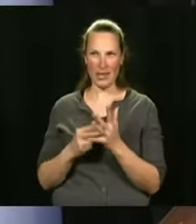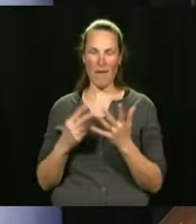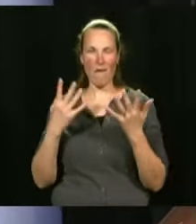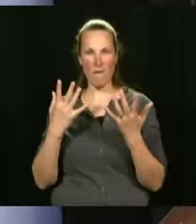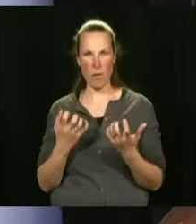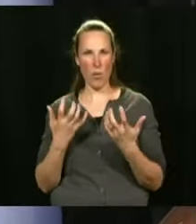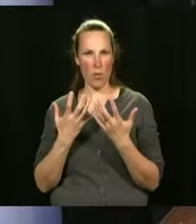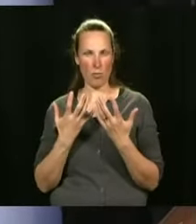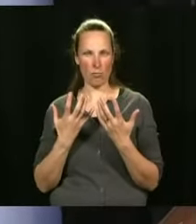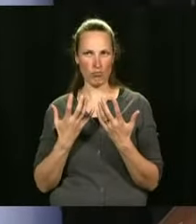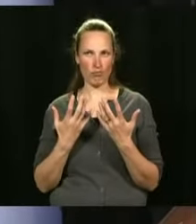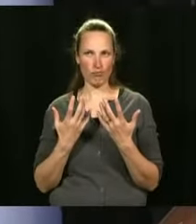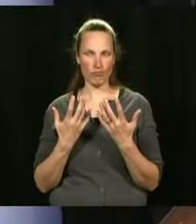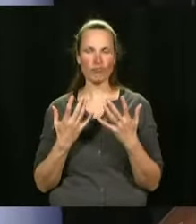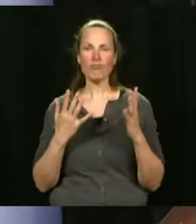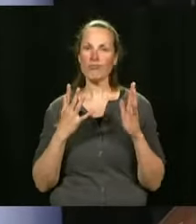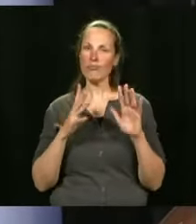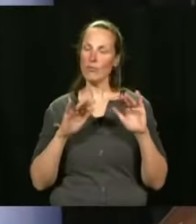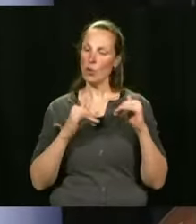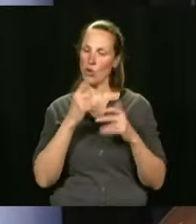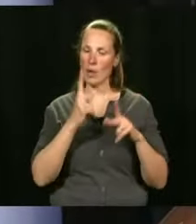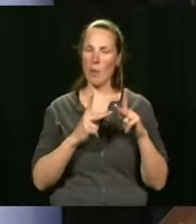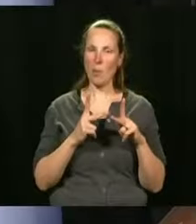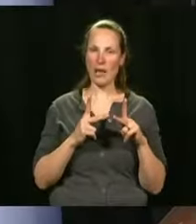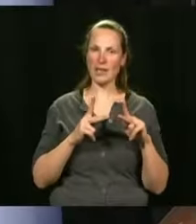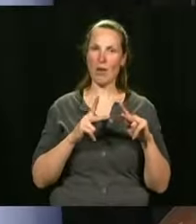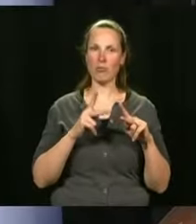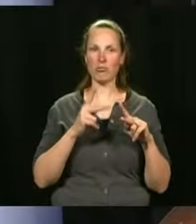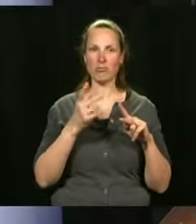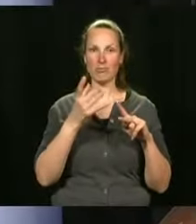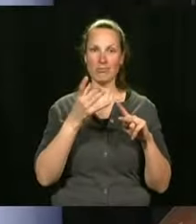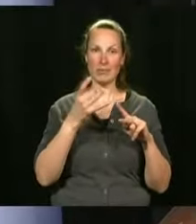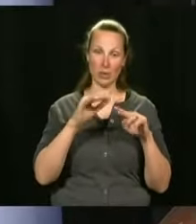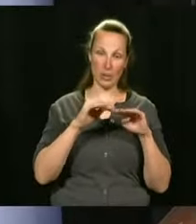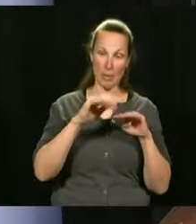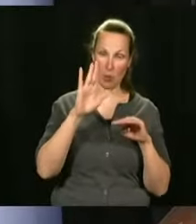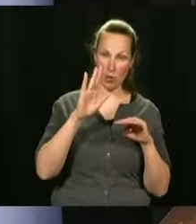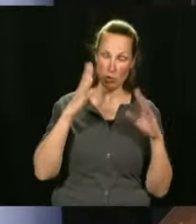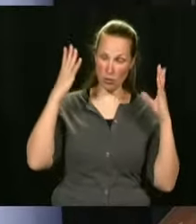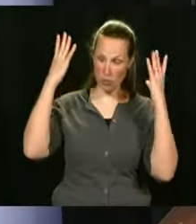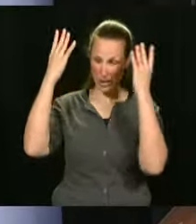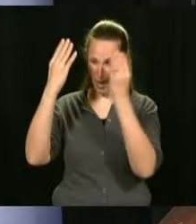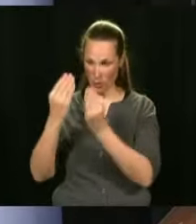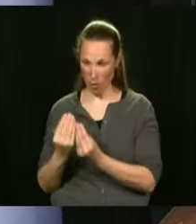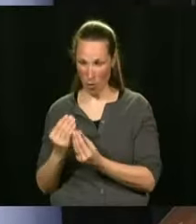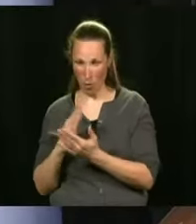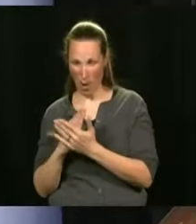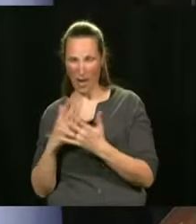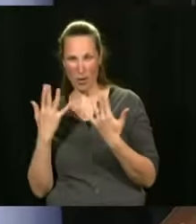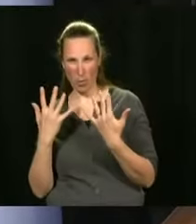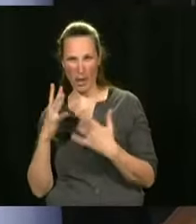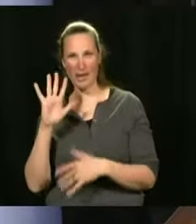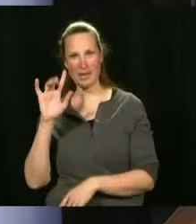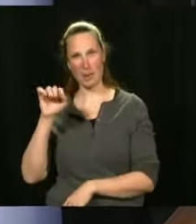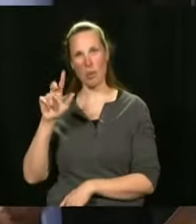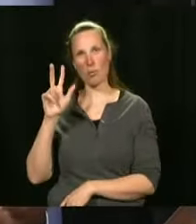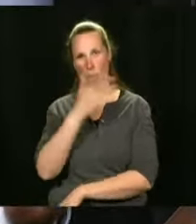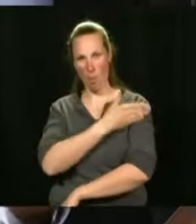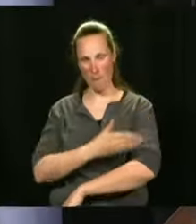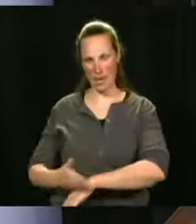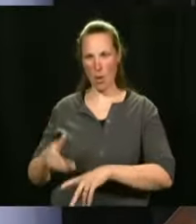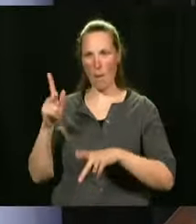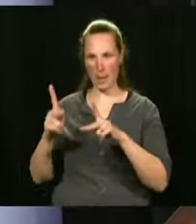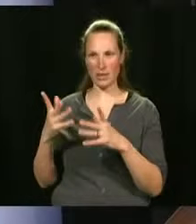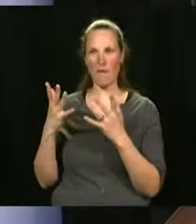wanted to be vaccinated is 75%. And we came up with a 5.3 million. That was the calculation. The good news